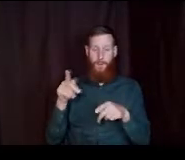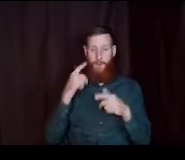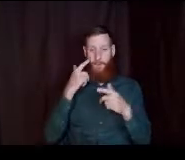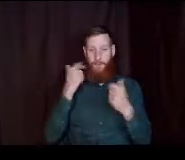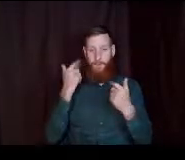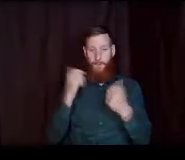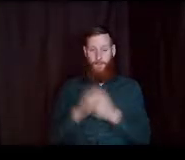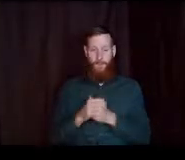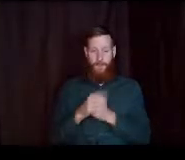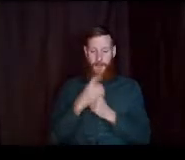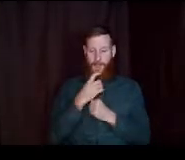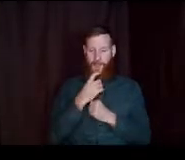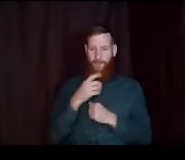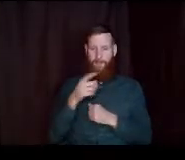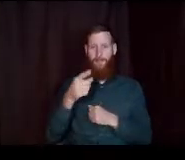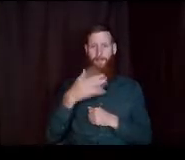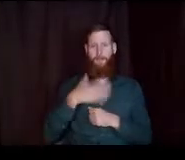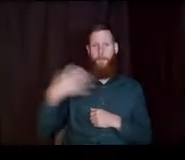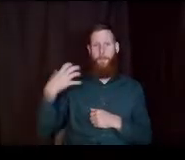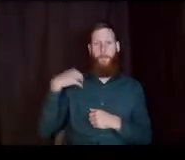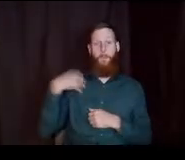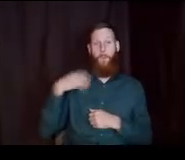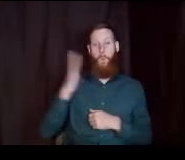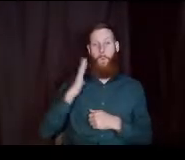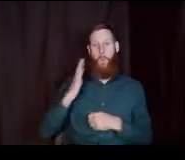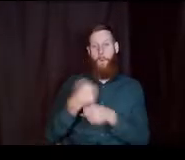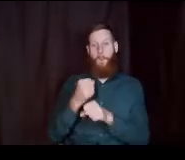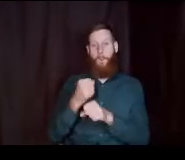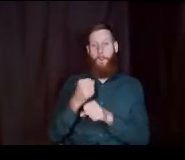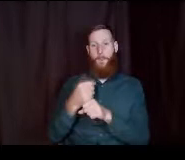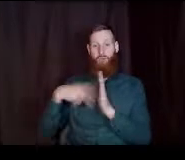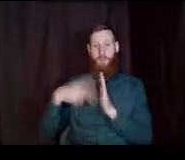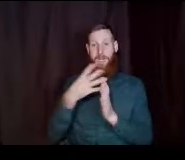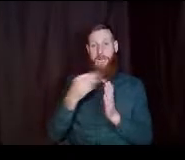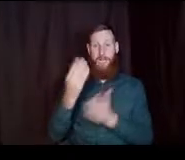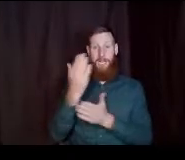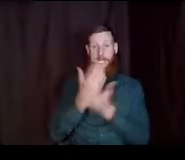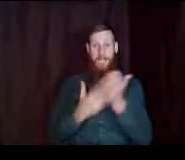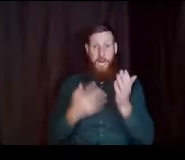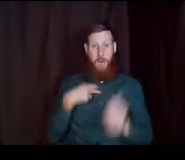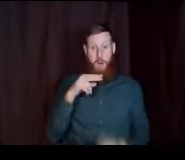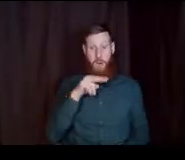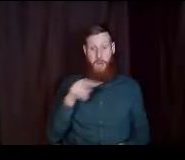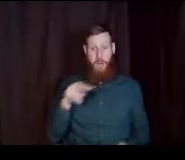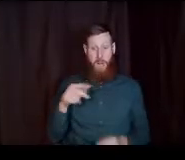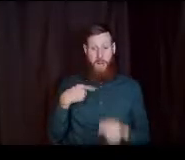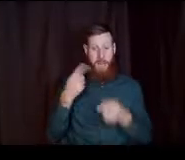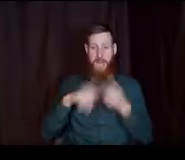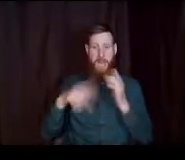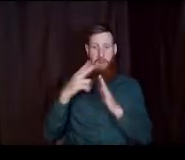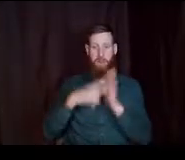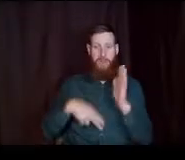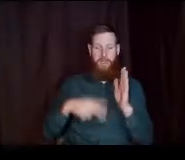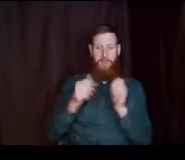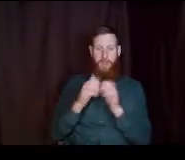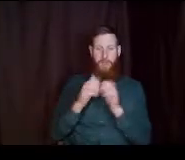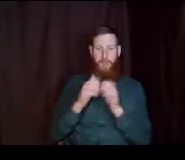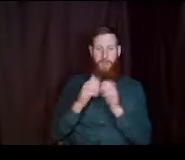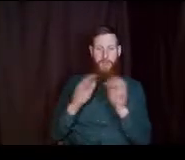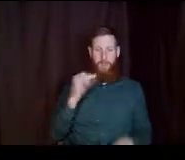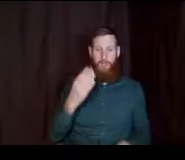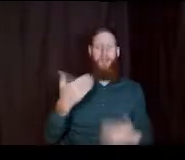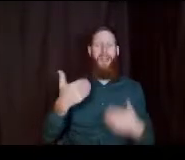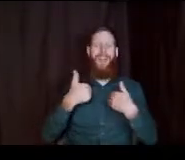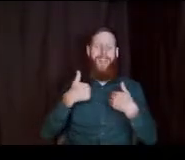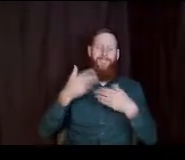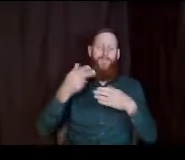make me read email addresses out loud and literally some of them i could not read without losing my job don't be that student make sure you have a professional